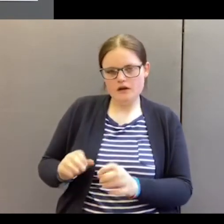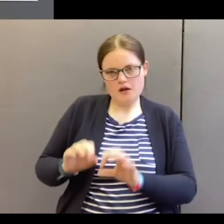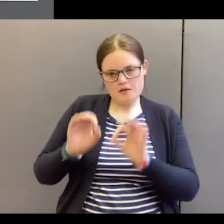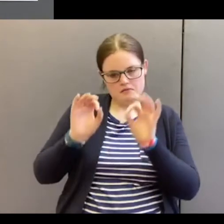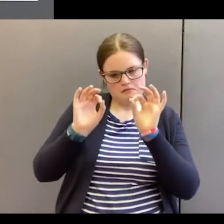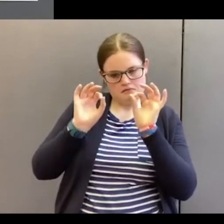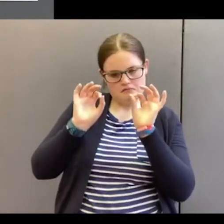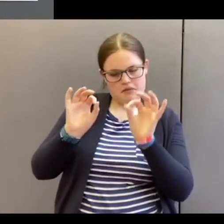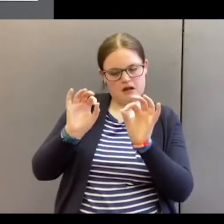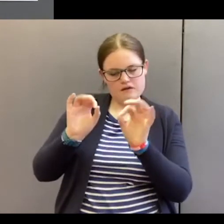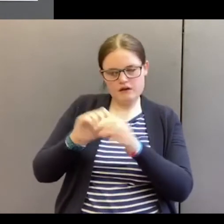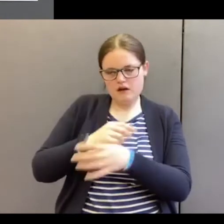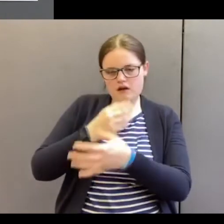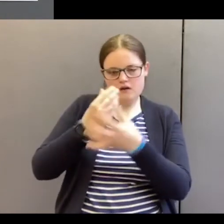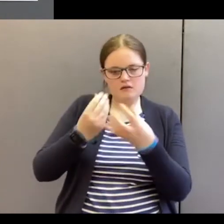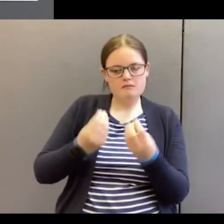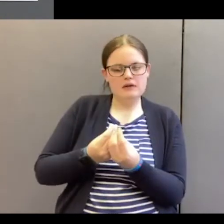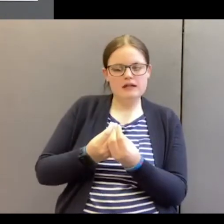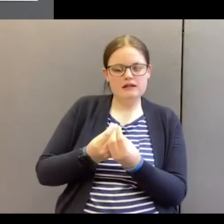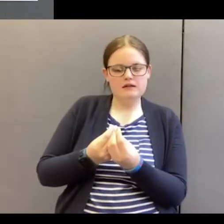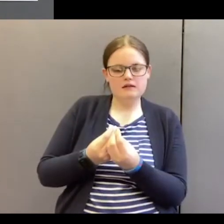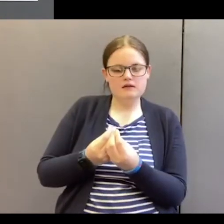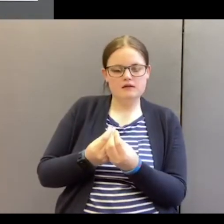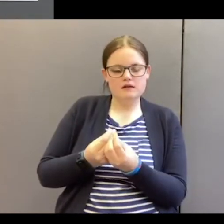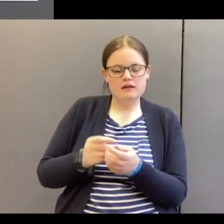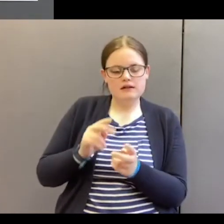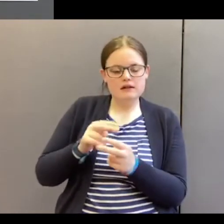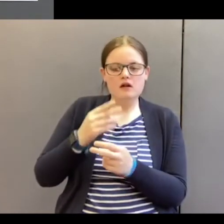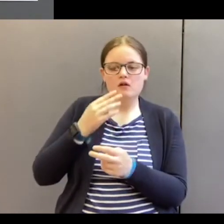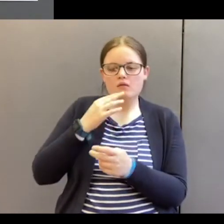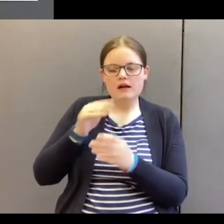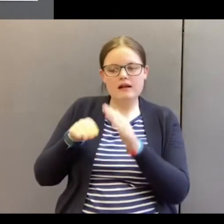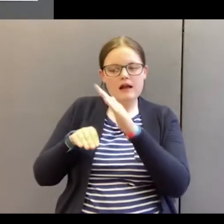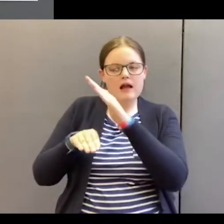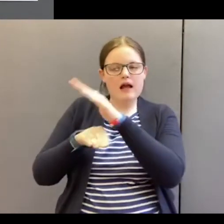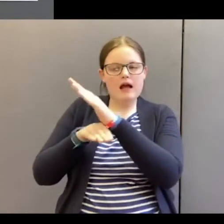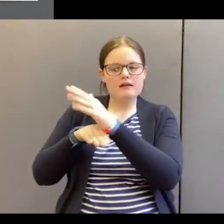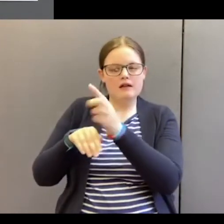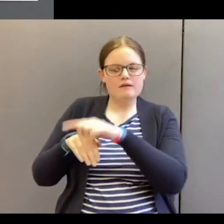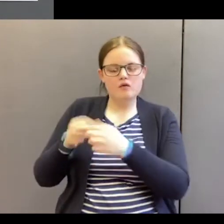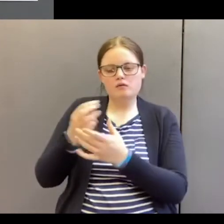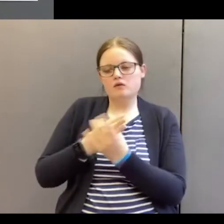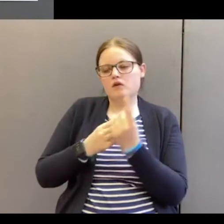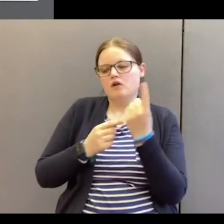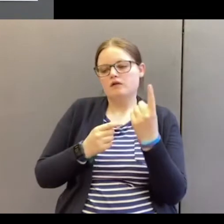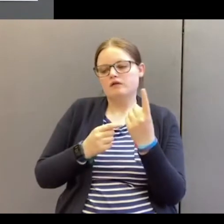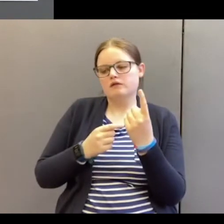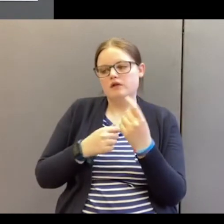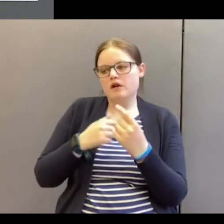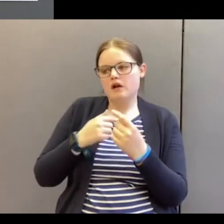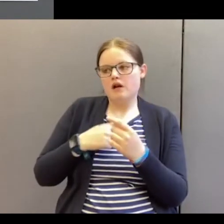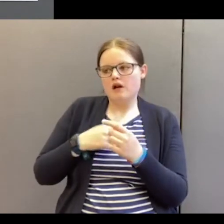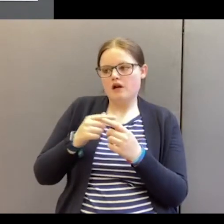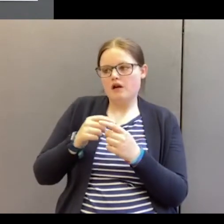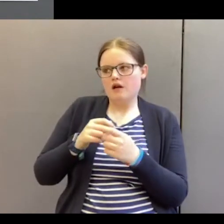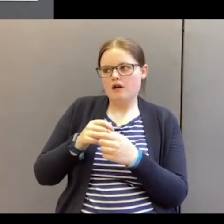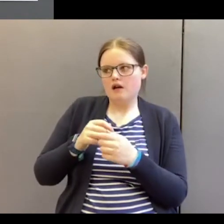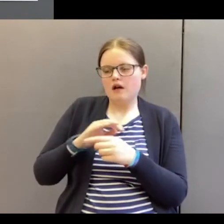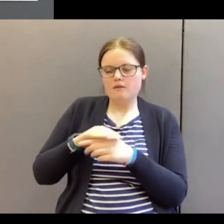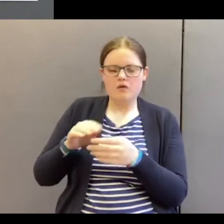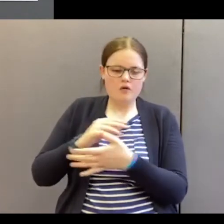the complete. You see, when I'm outside of God, I'm so incomplete.